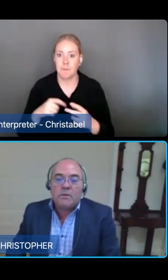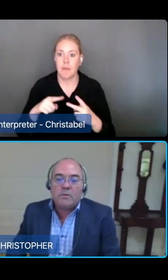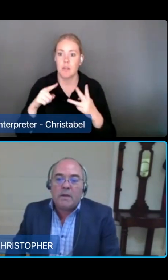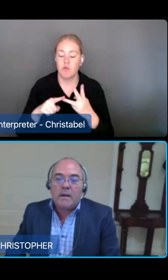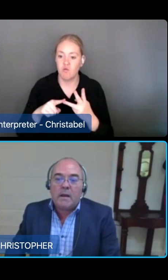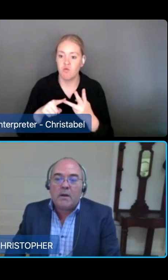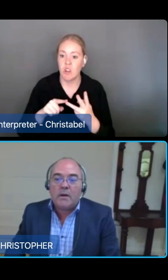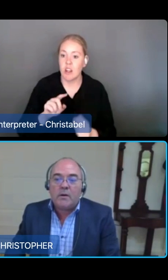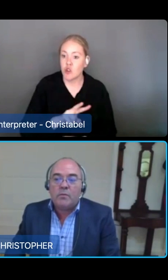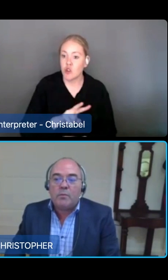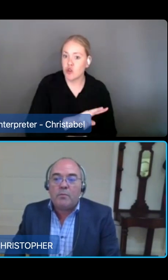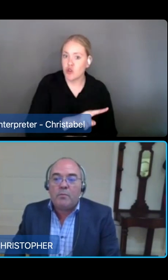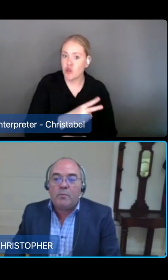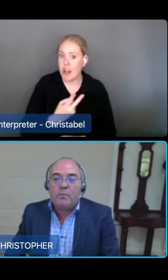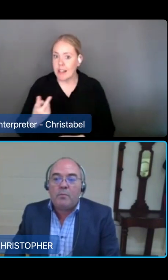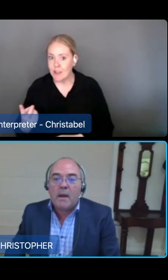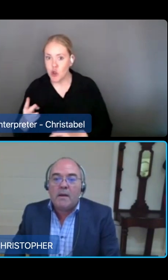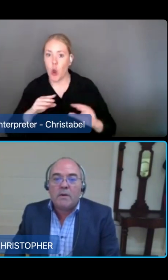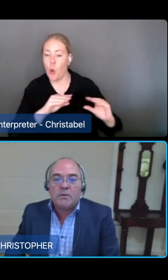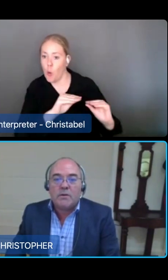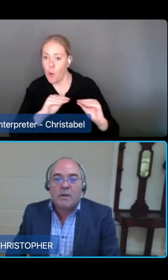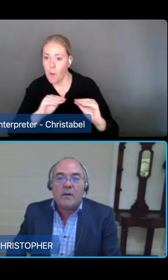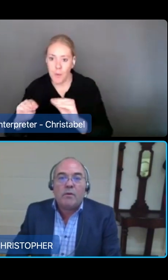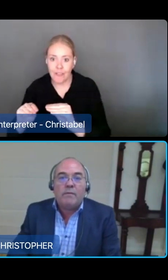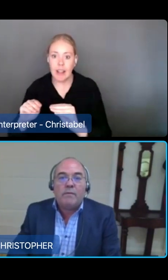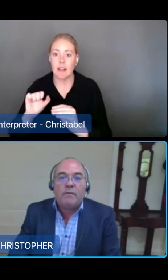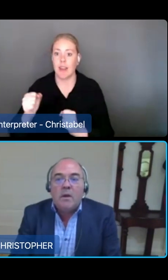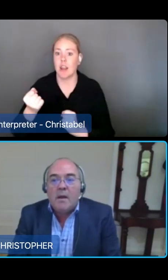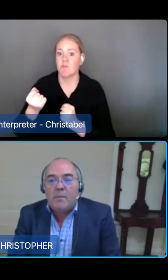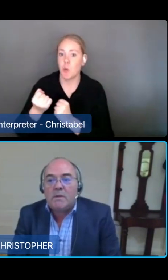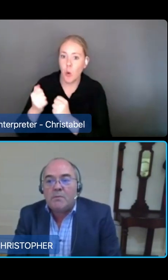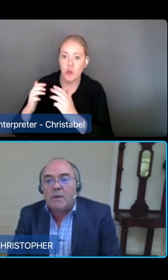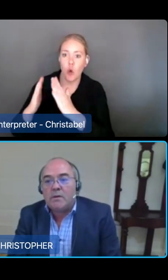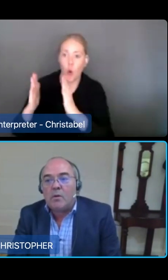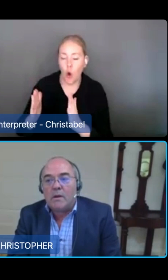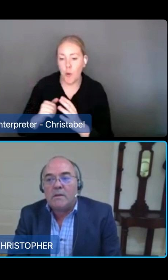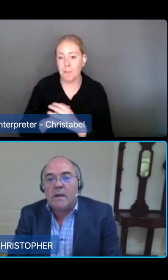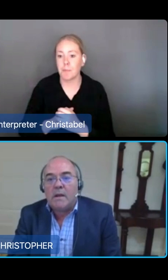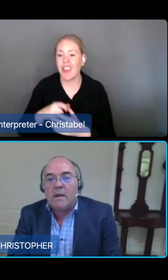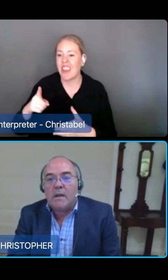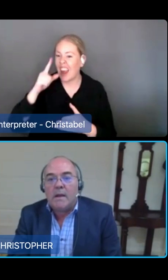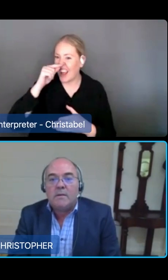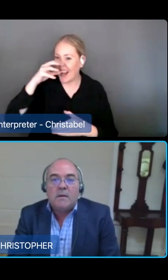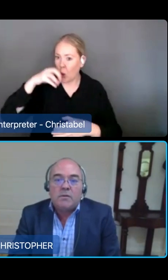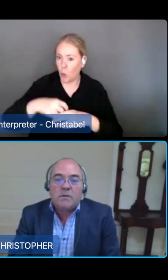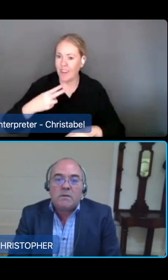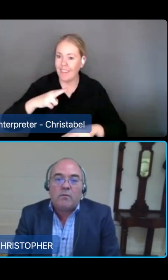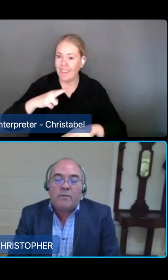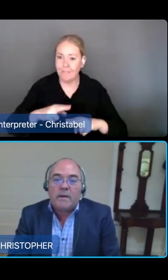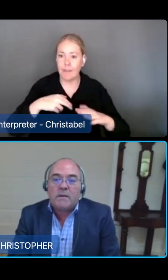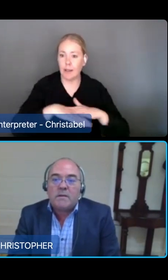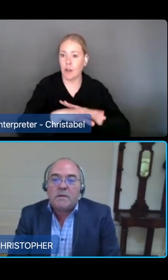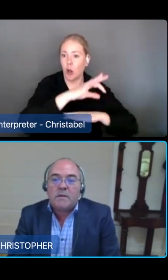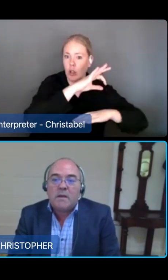Personal care and allied health will both remain in registration category four and be subject to the quality standards. This